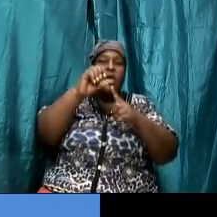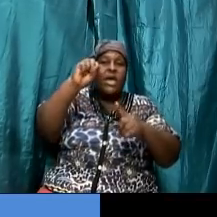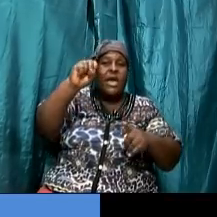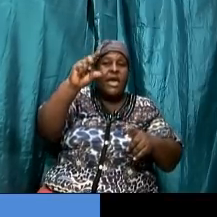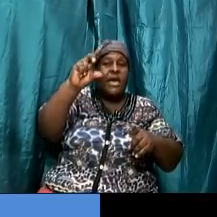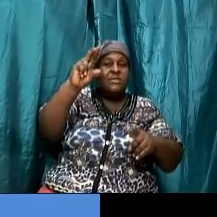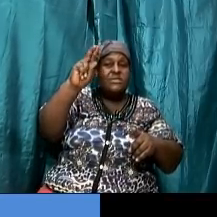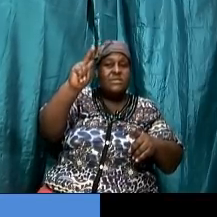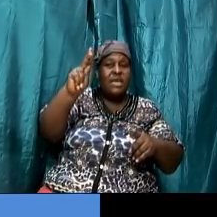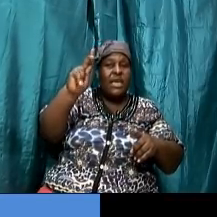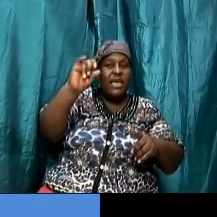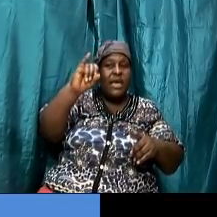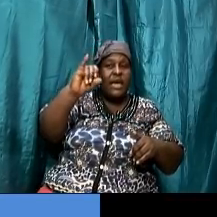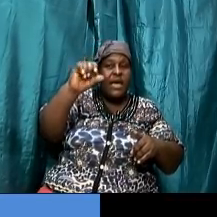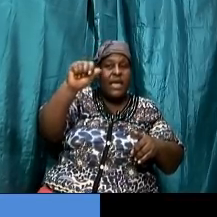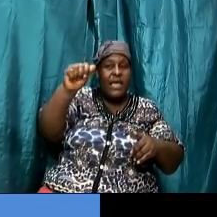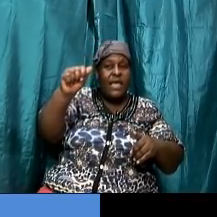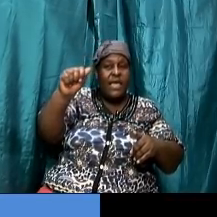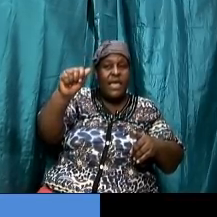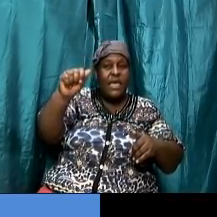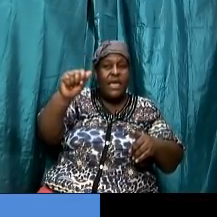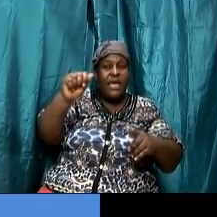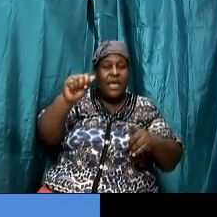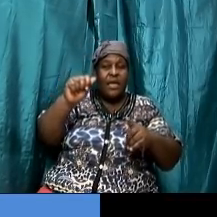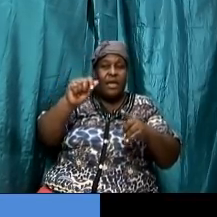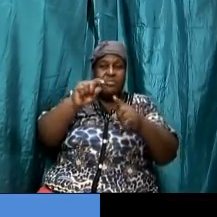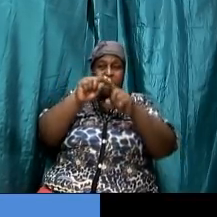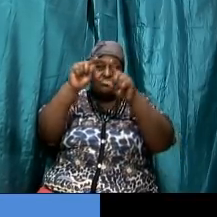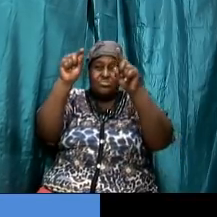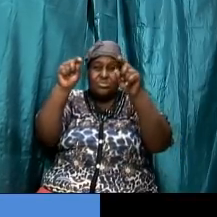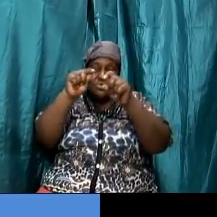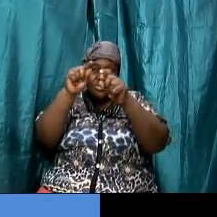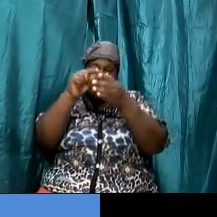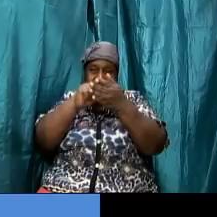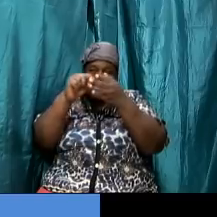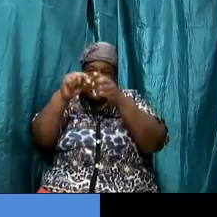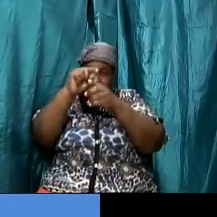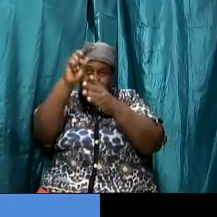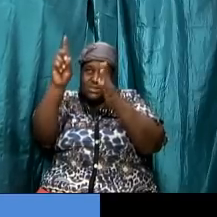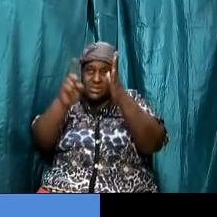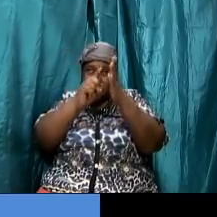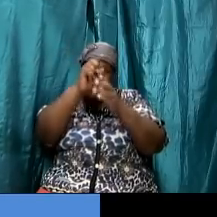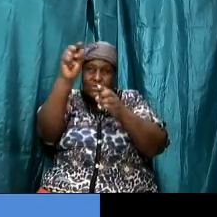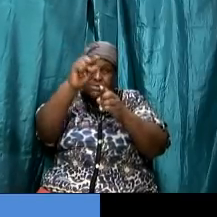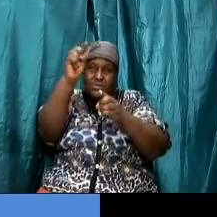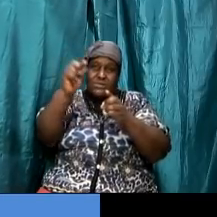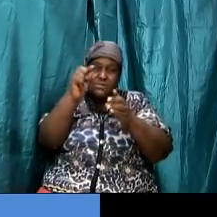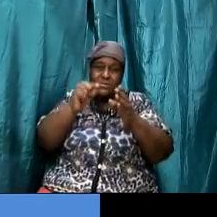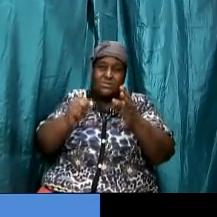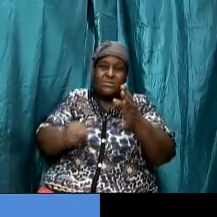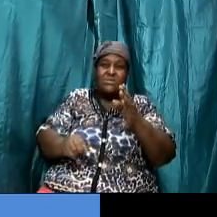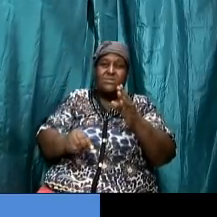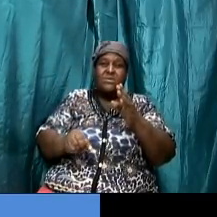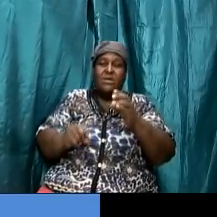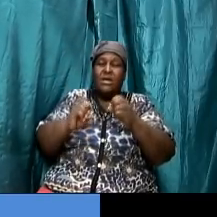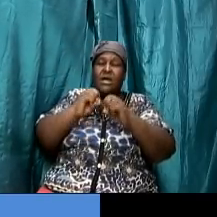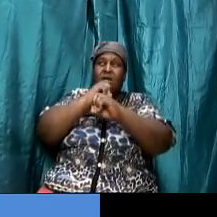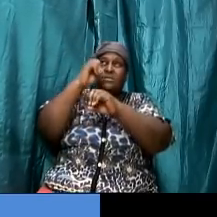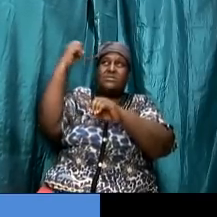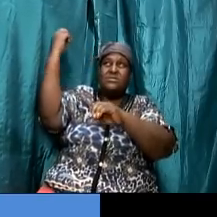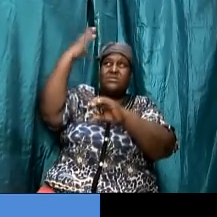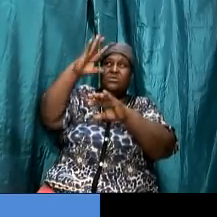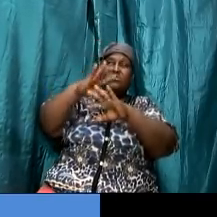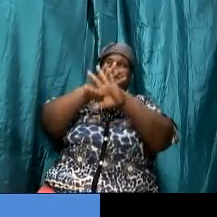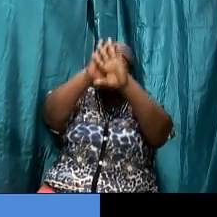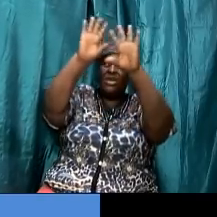speaks to a sketch or an outline in other words it is like the sun shining and your